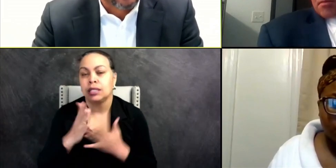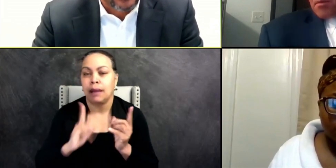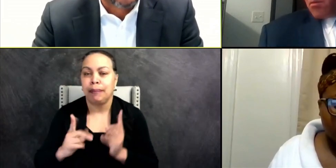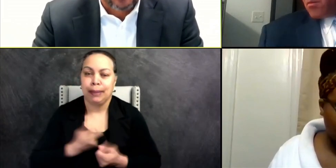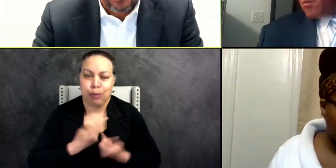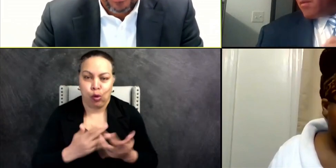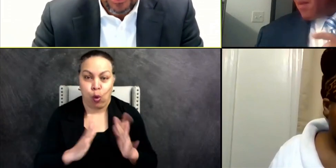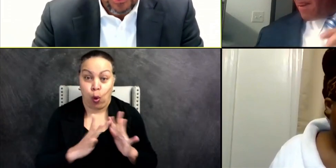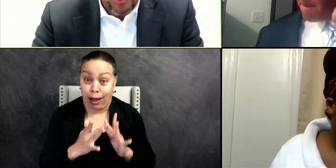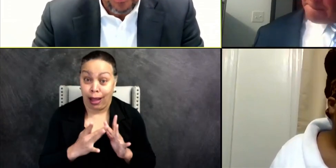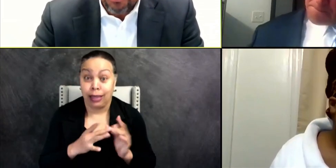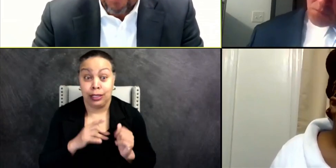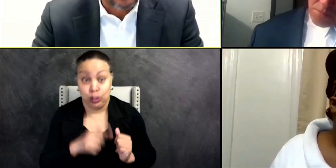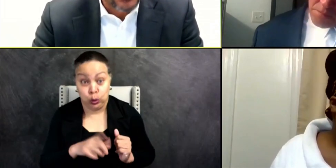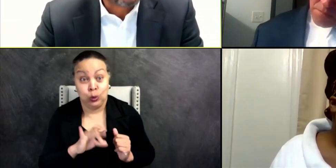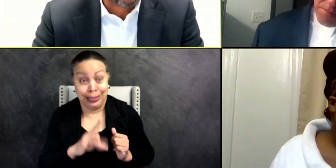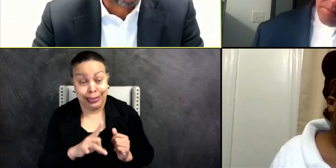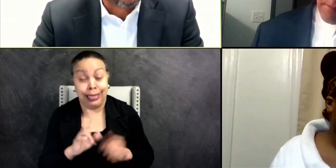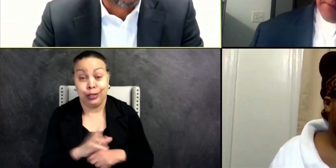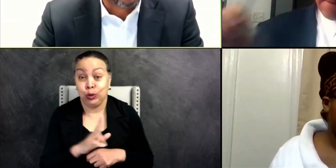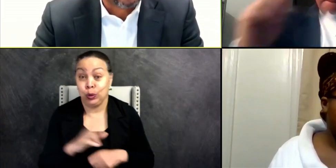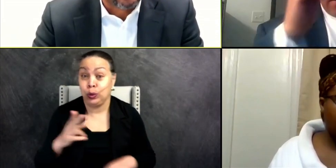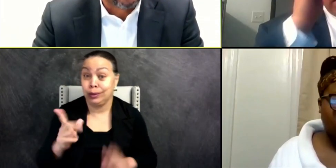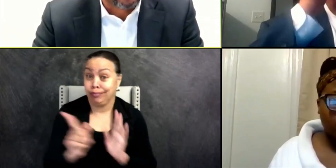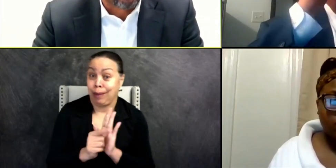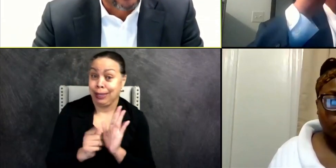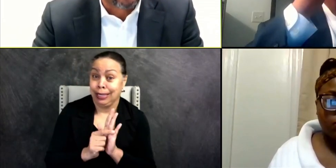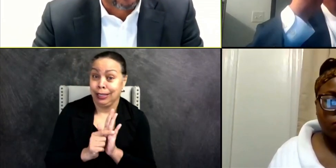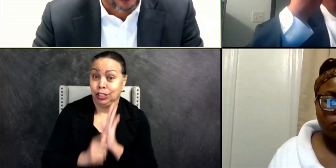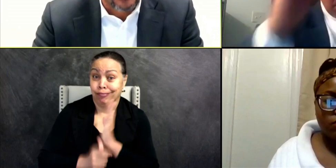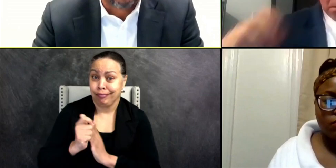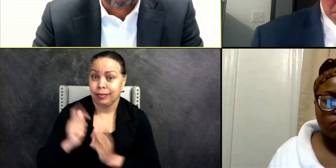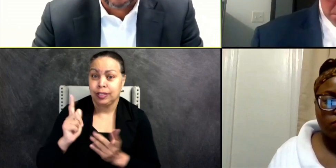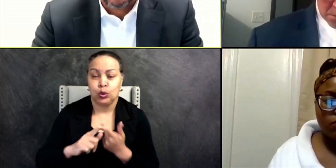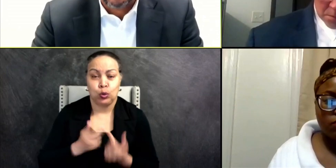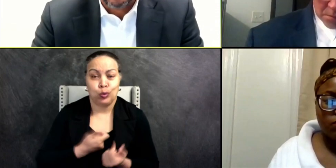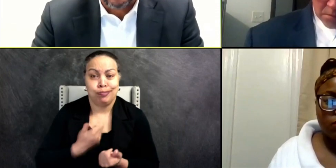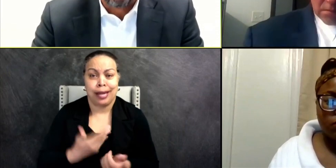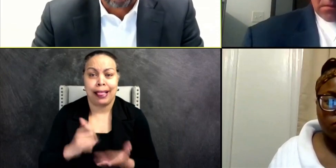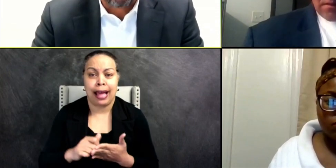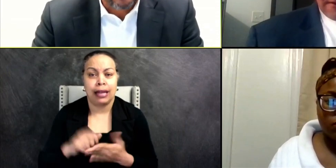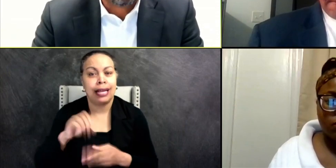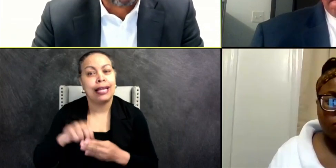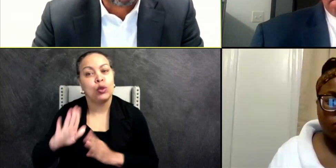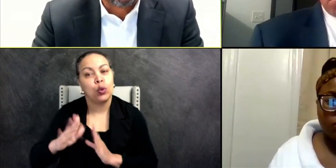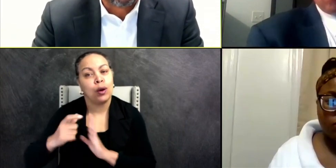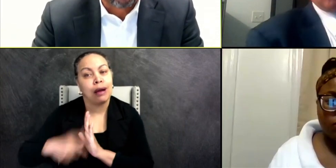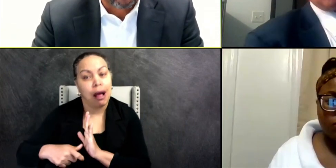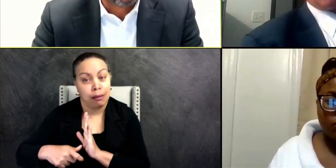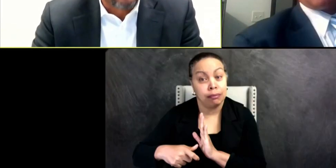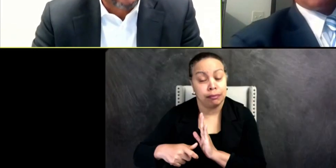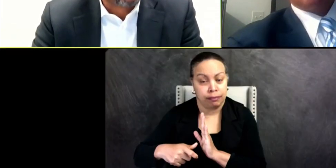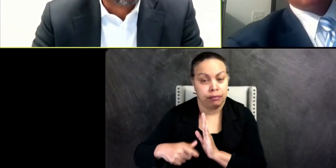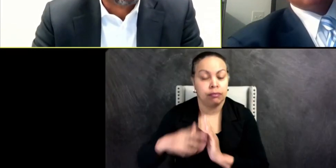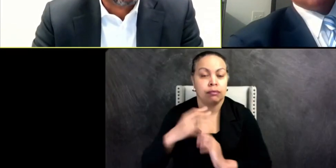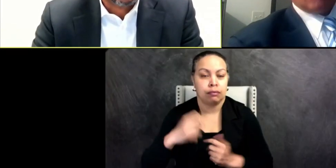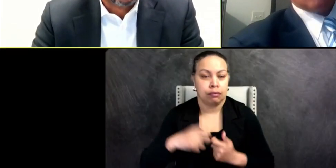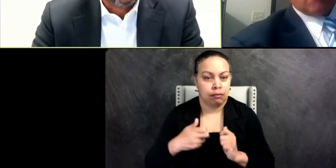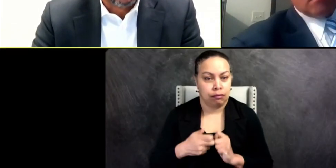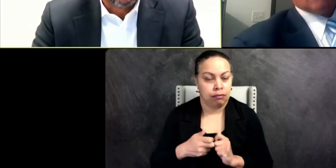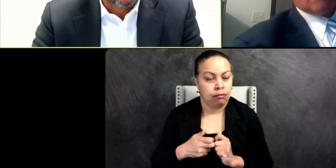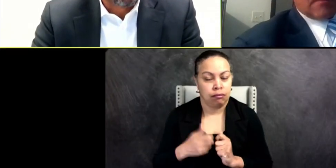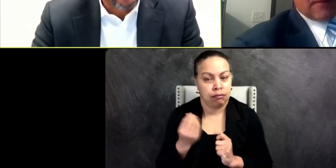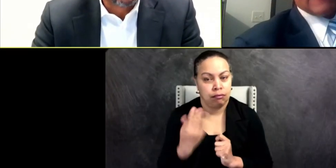You actually use the publication to do it in your regular column. The problem is words matter.